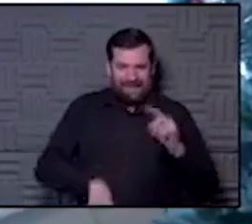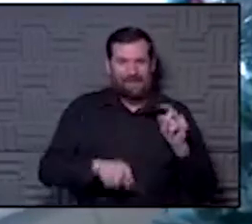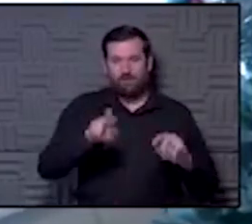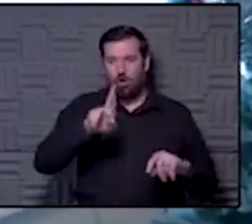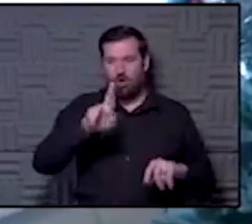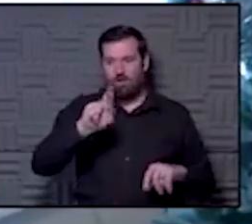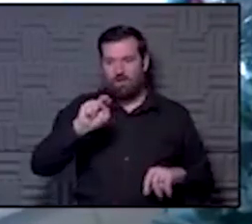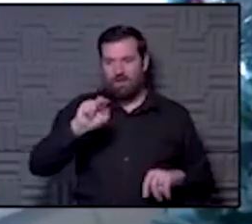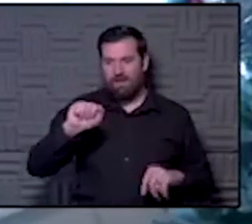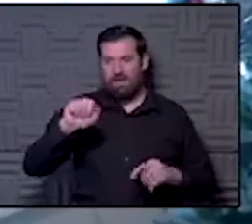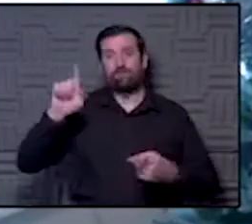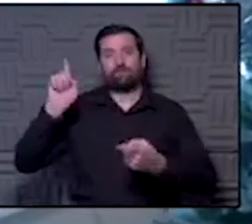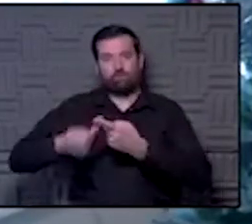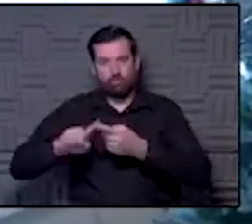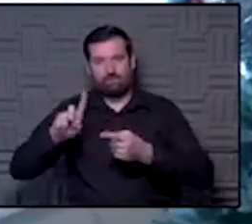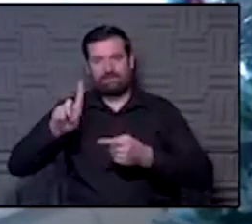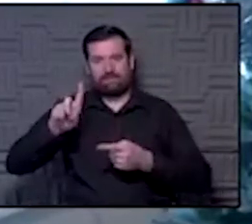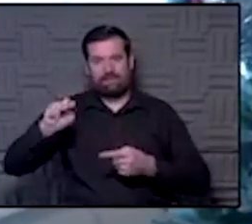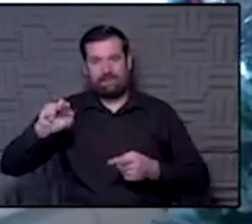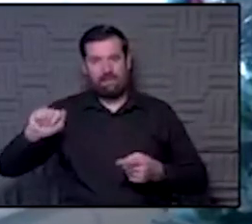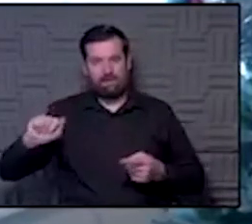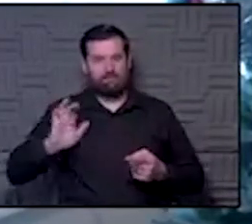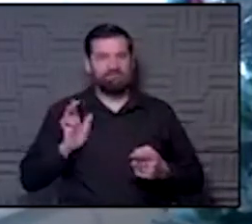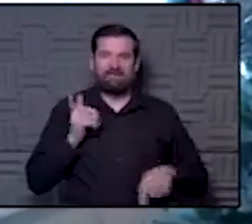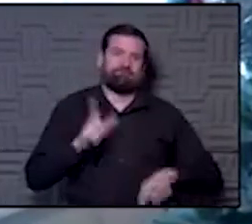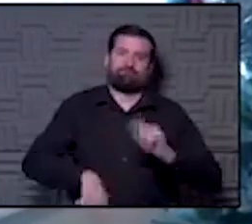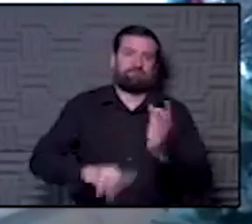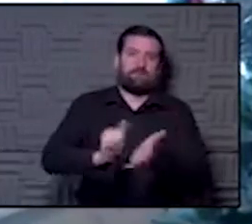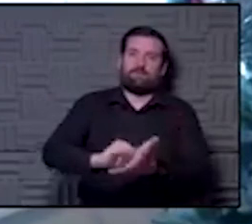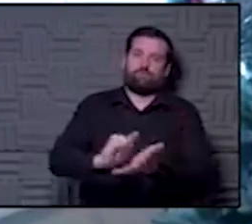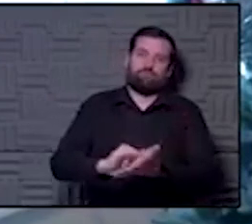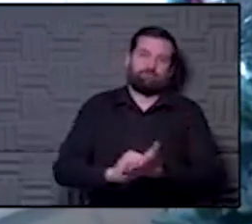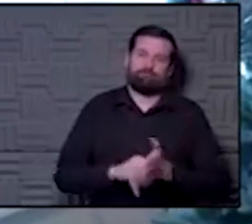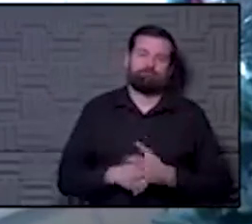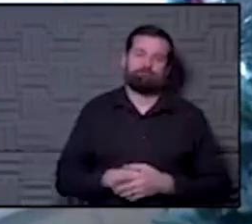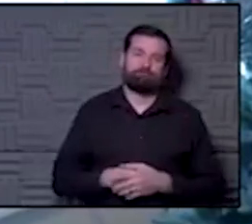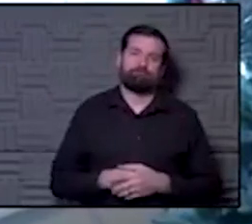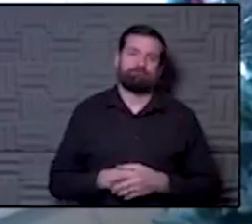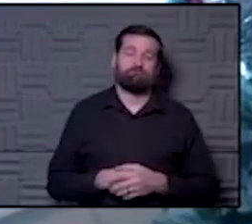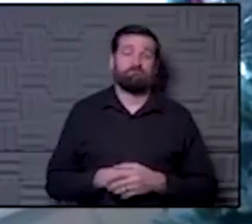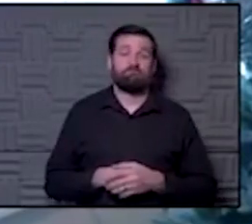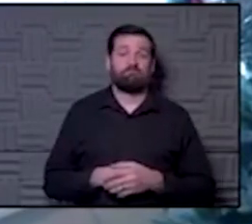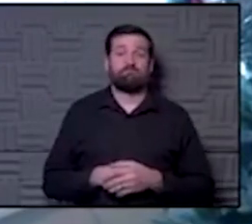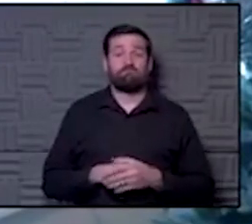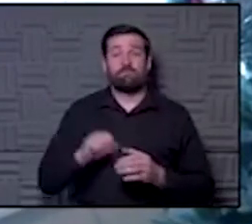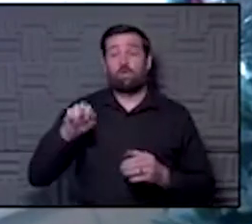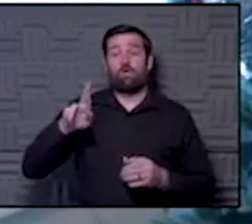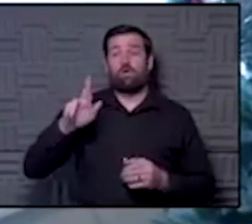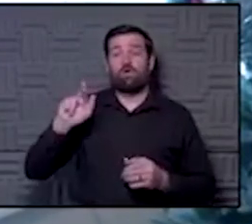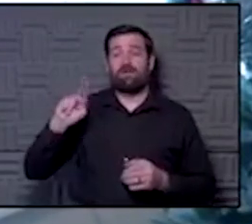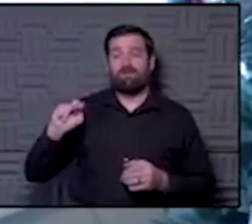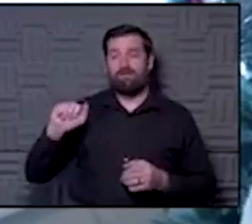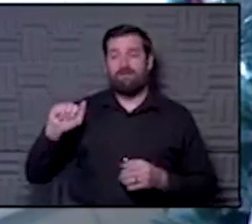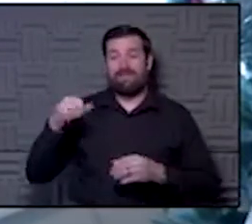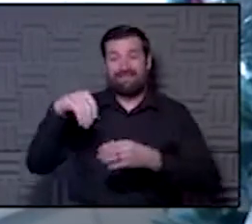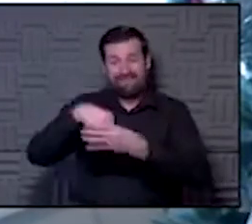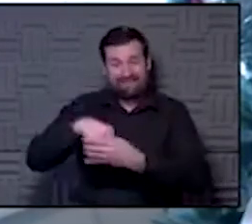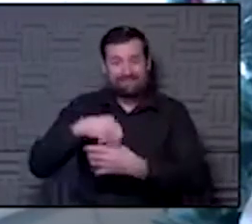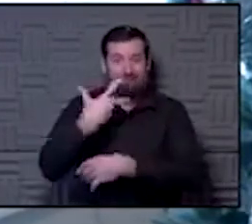DNA in our genome. And no, the RNA that's in the vaccine is